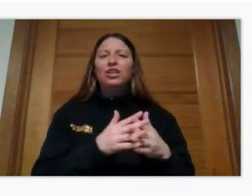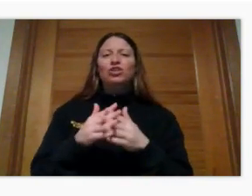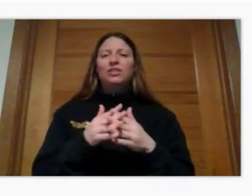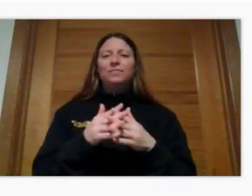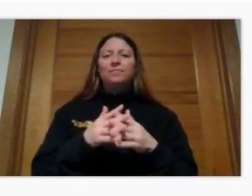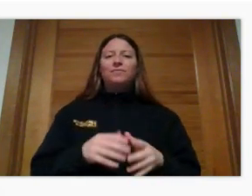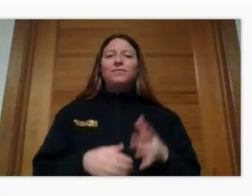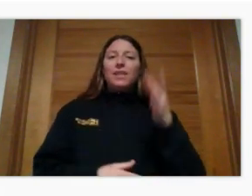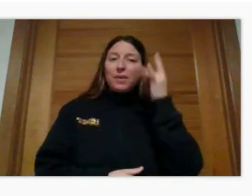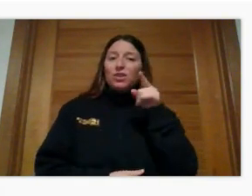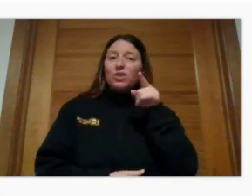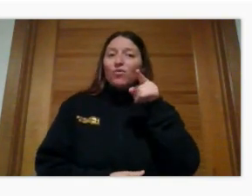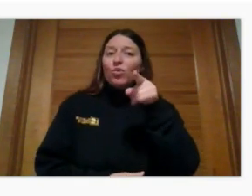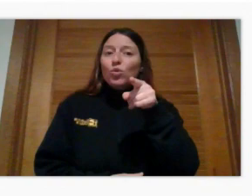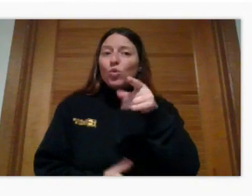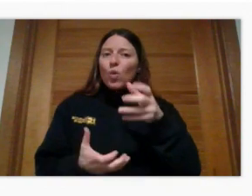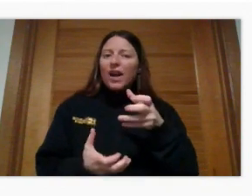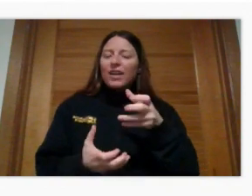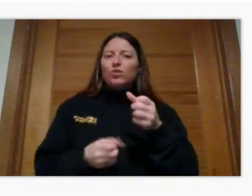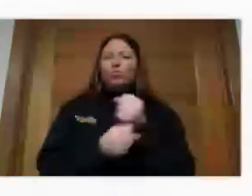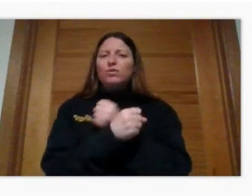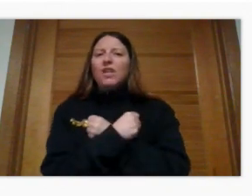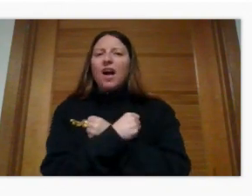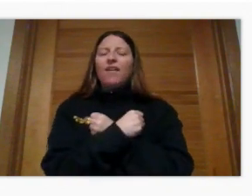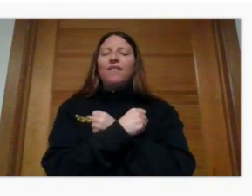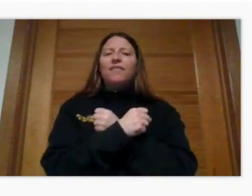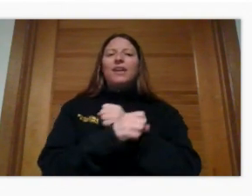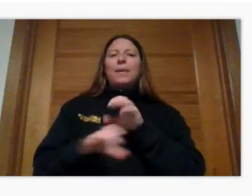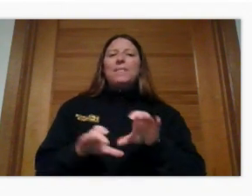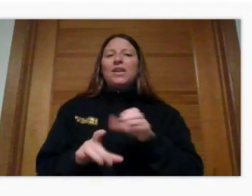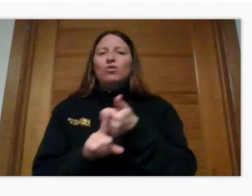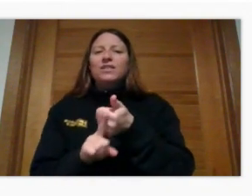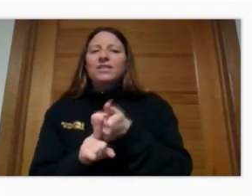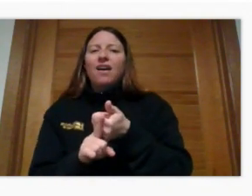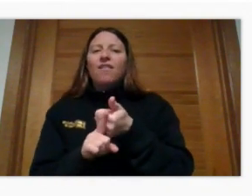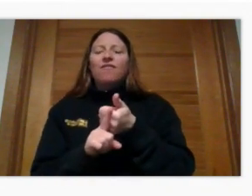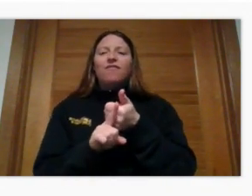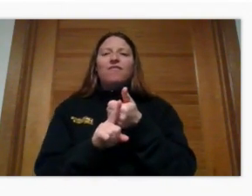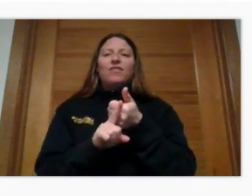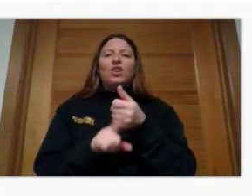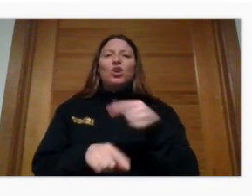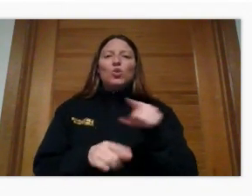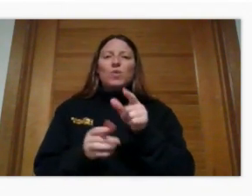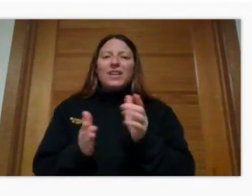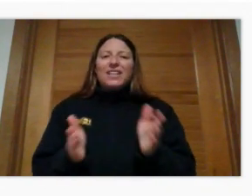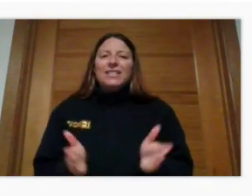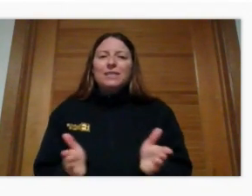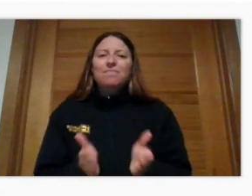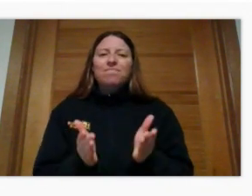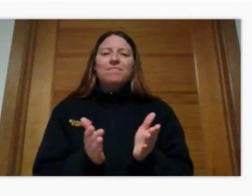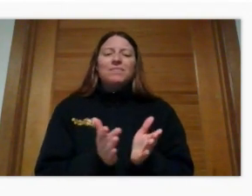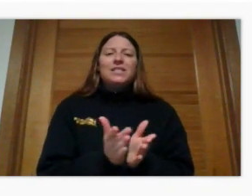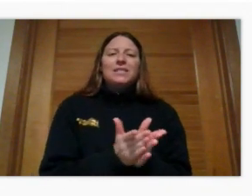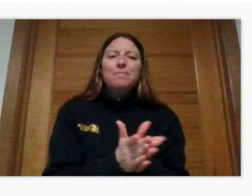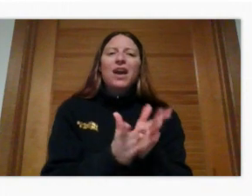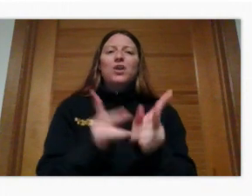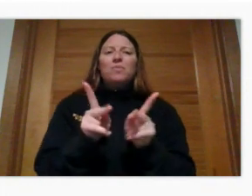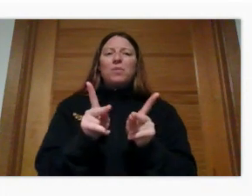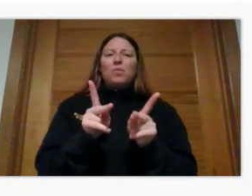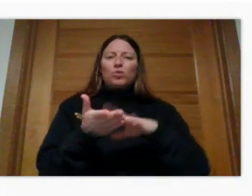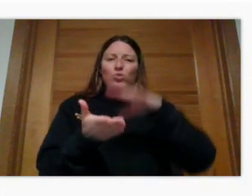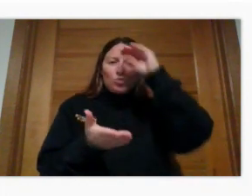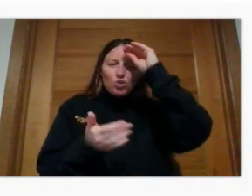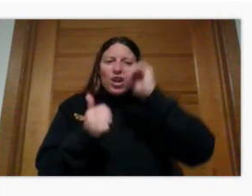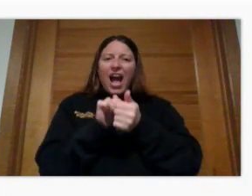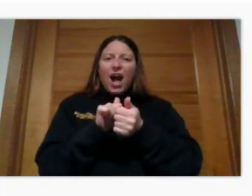wanting to love and be yourself, you inspire people like Gallaudet to keep persevering through hard times,